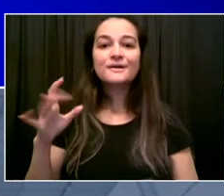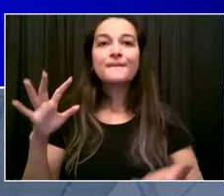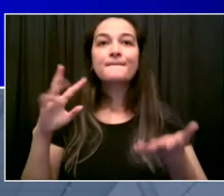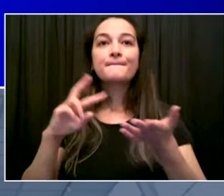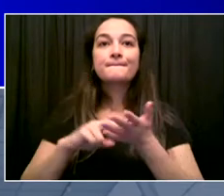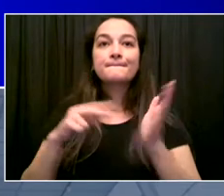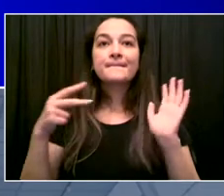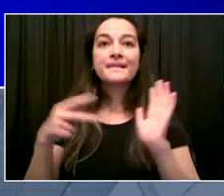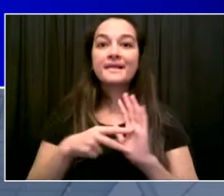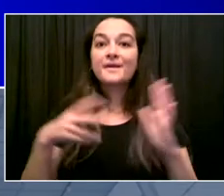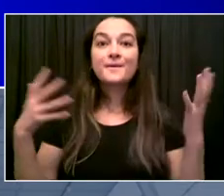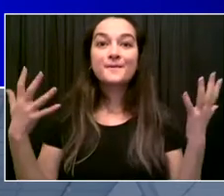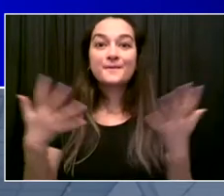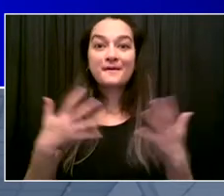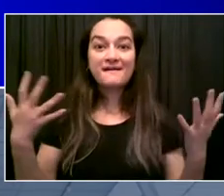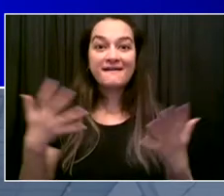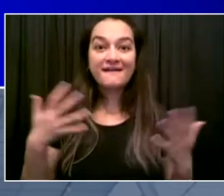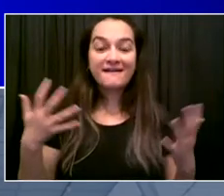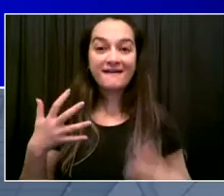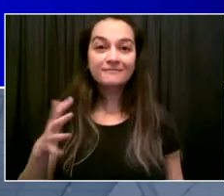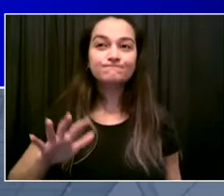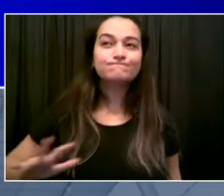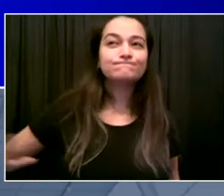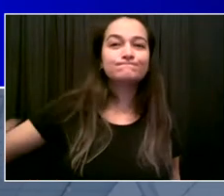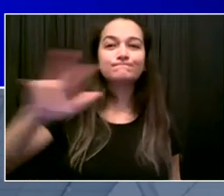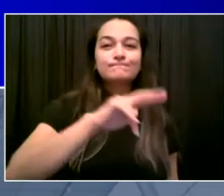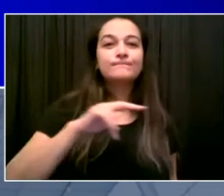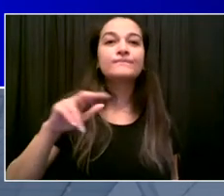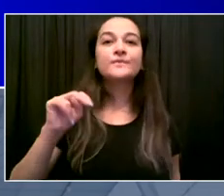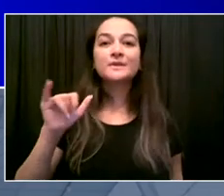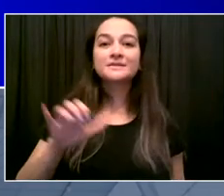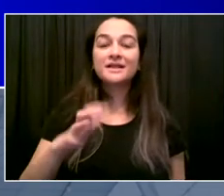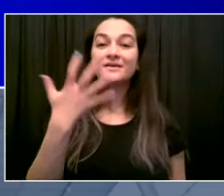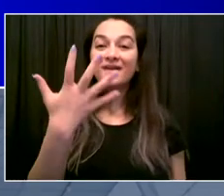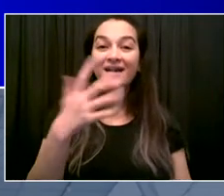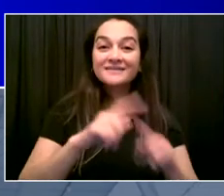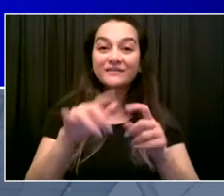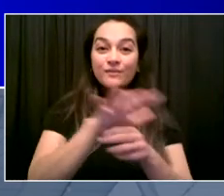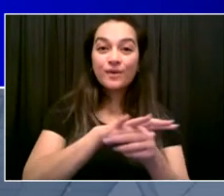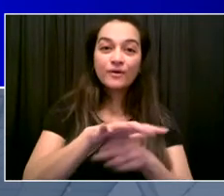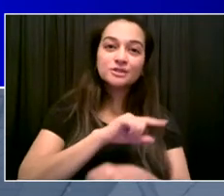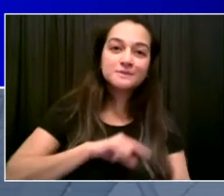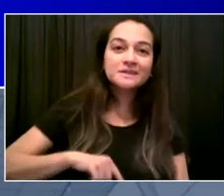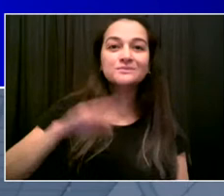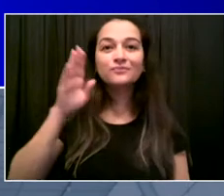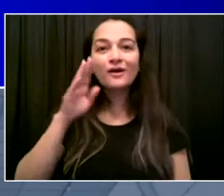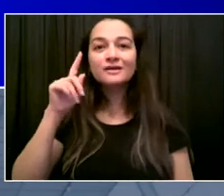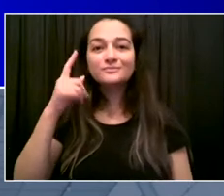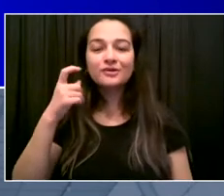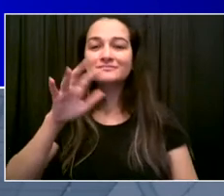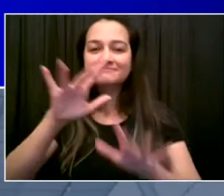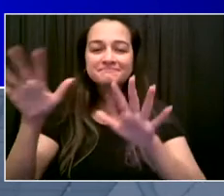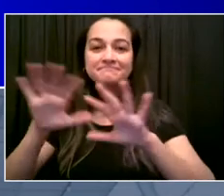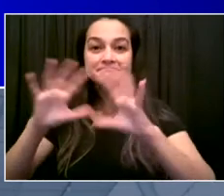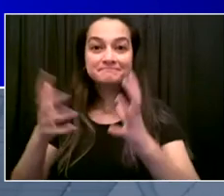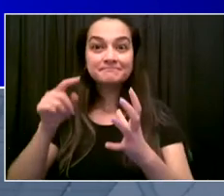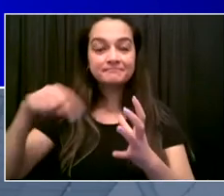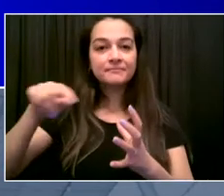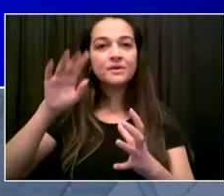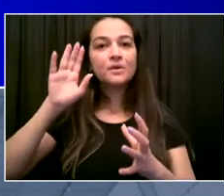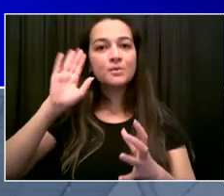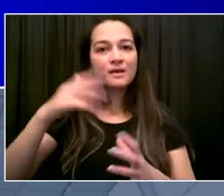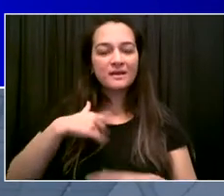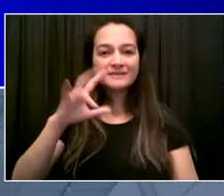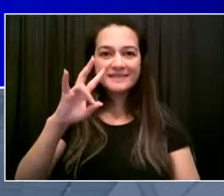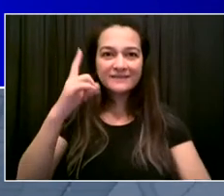city's cultural institutions group. And it will be a wide variety of performances and events. The